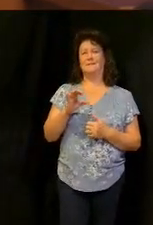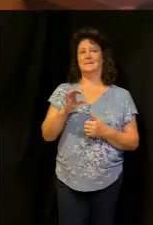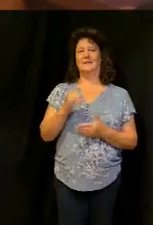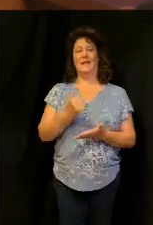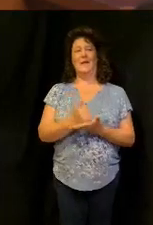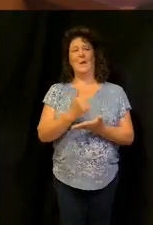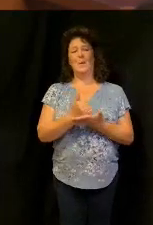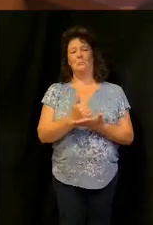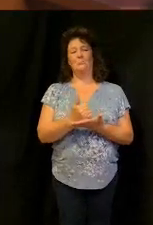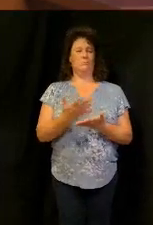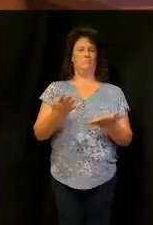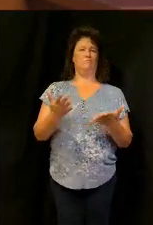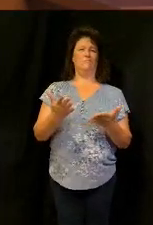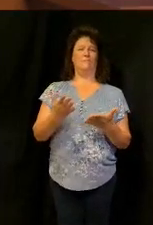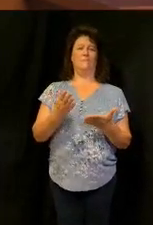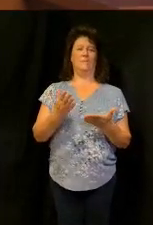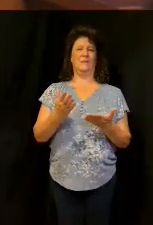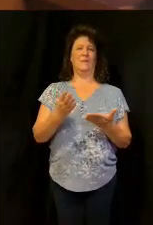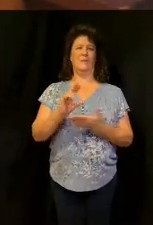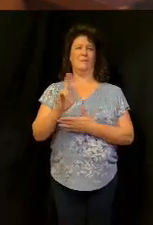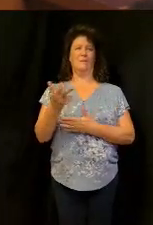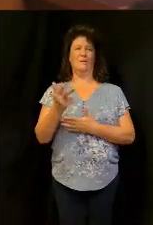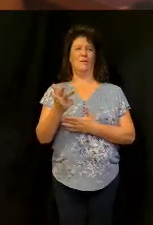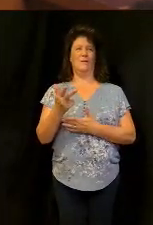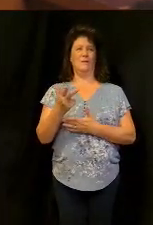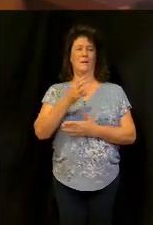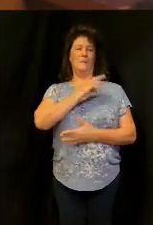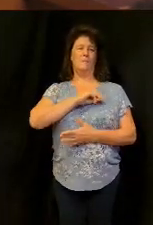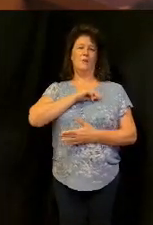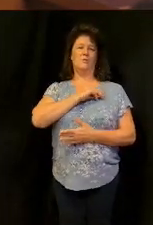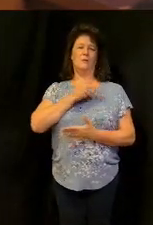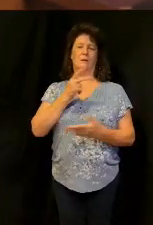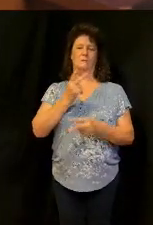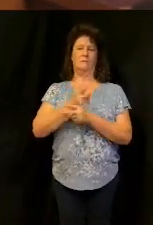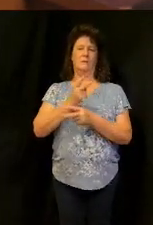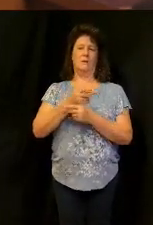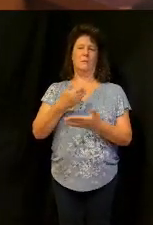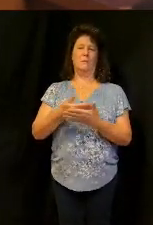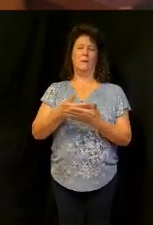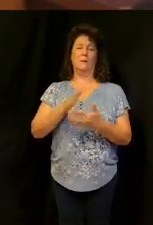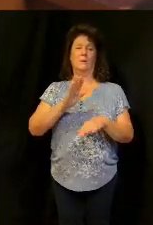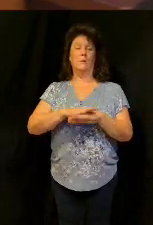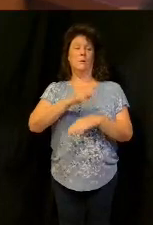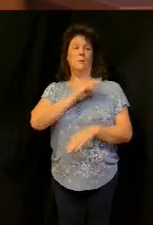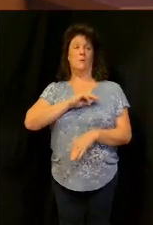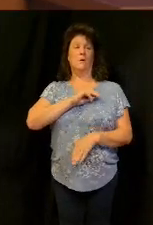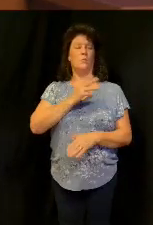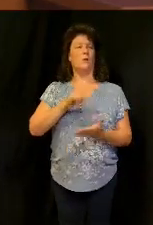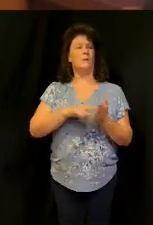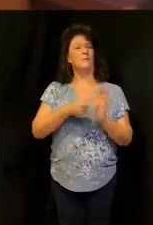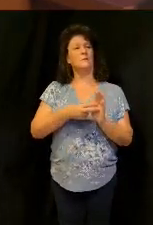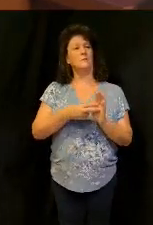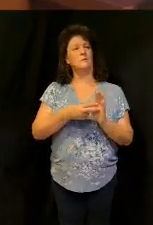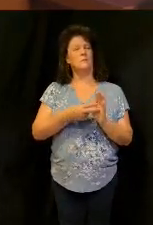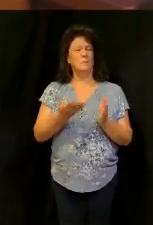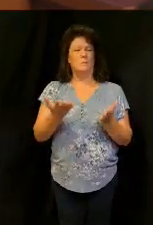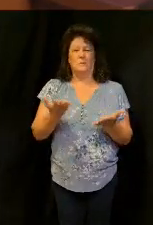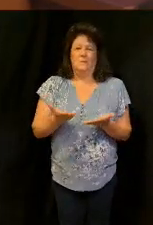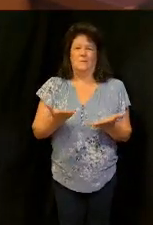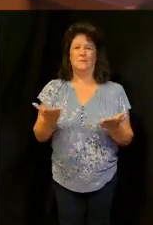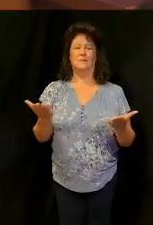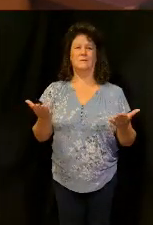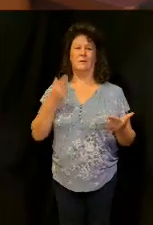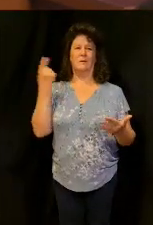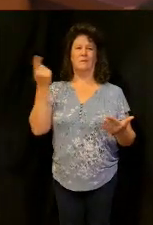medicine go down number three you got a mission keep your money on mission what do you mean keep your money on mission listen you